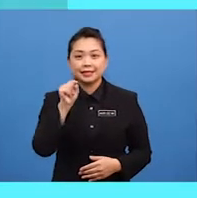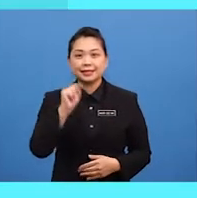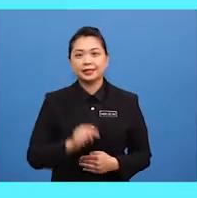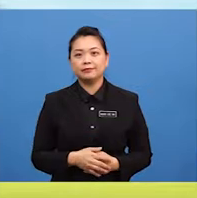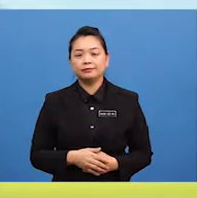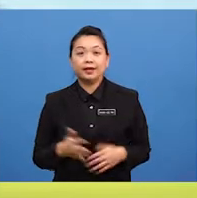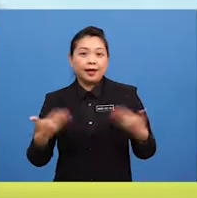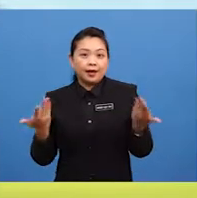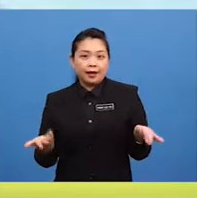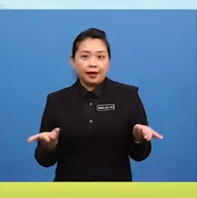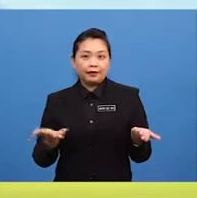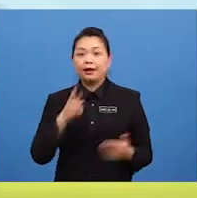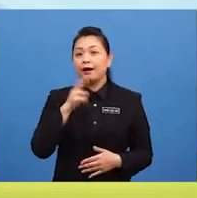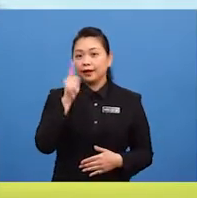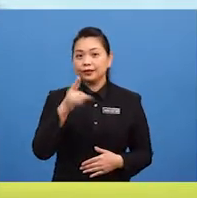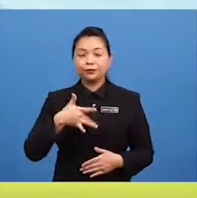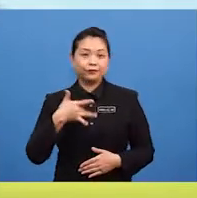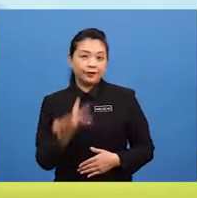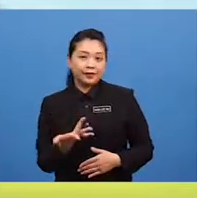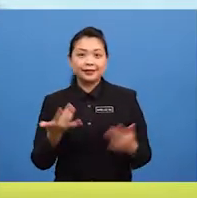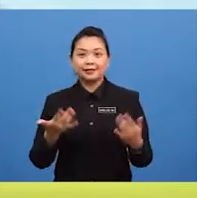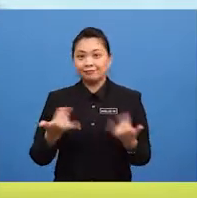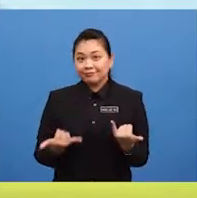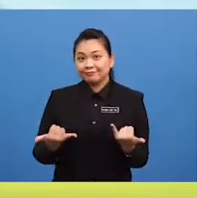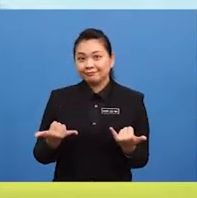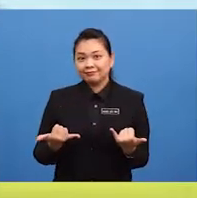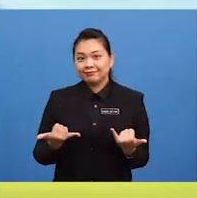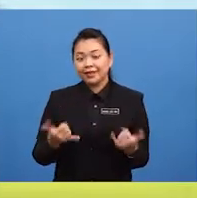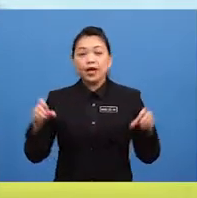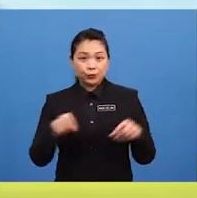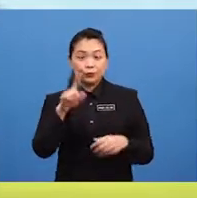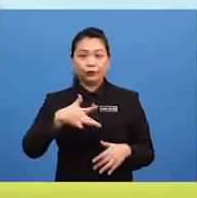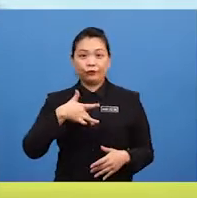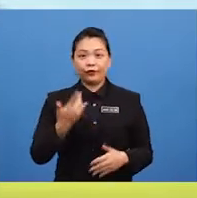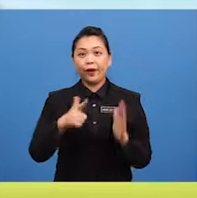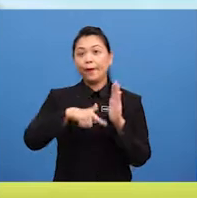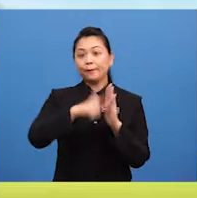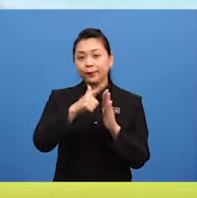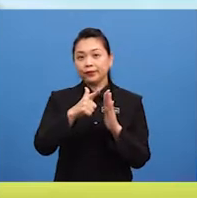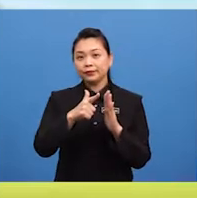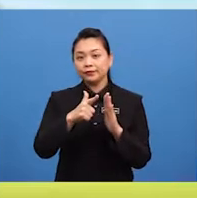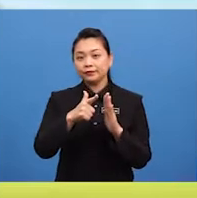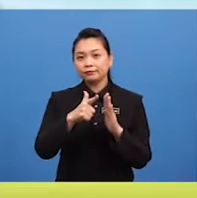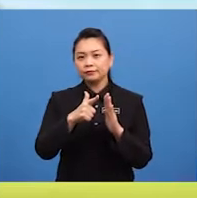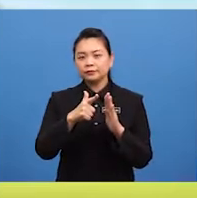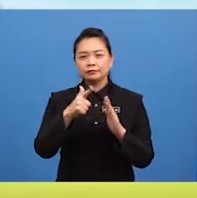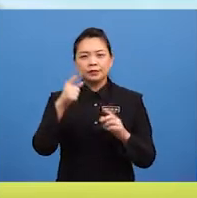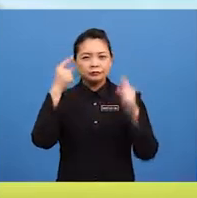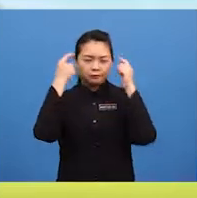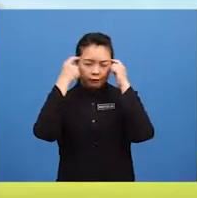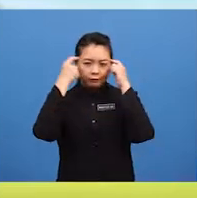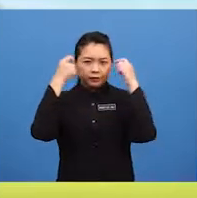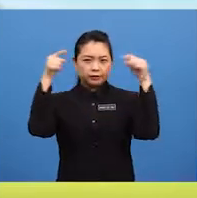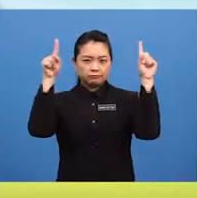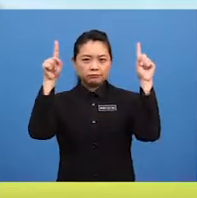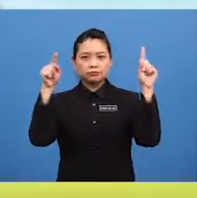how are you feeling now do you feel more confident to use the